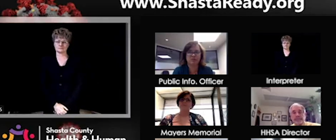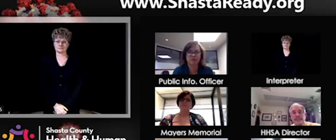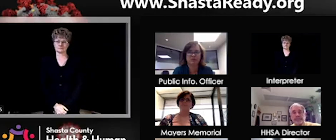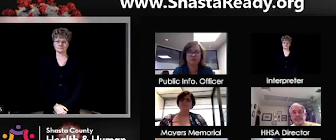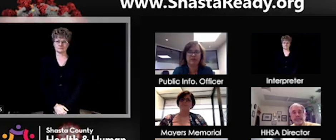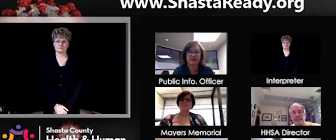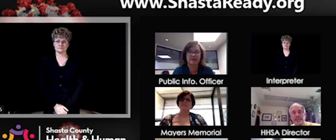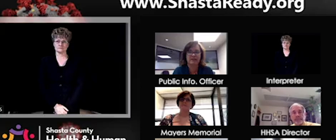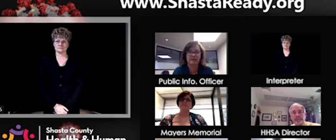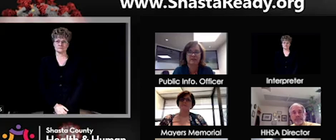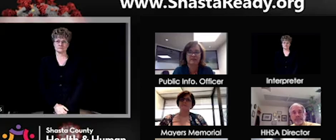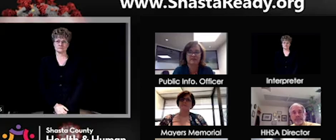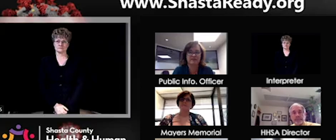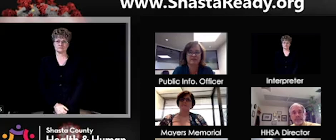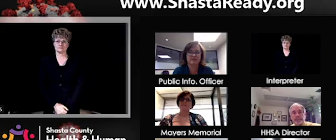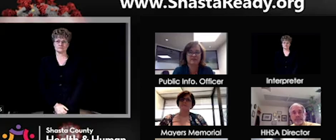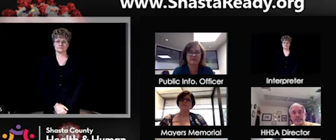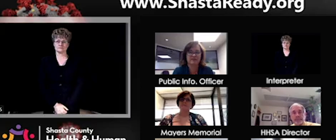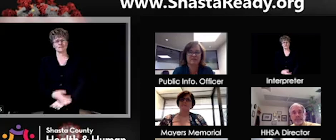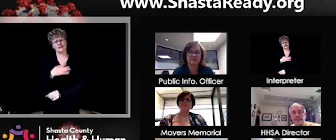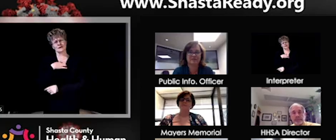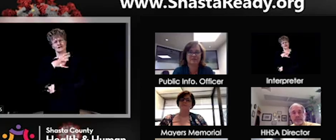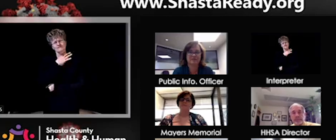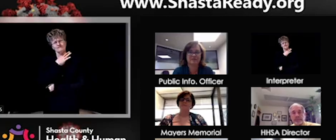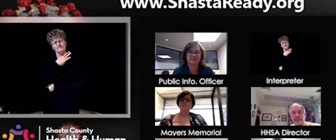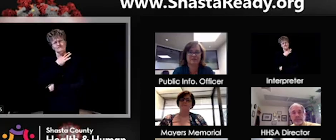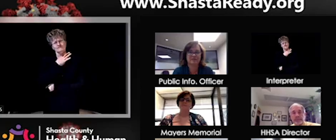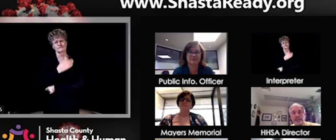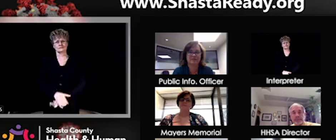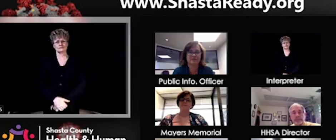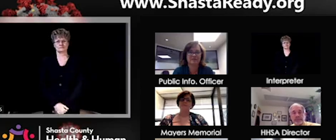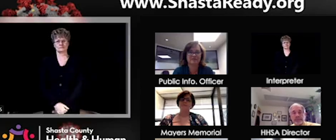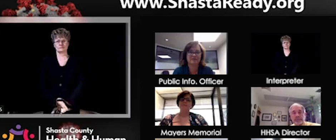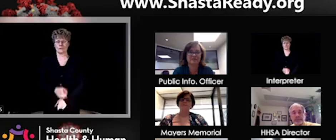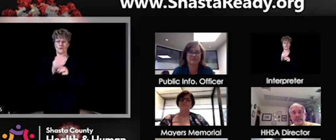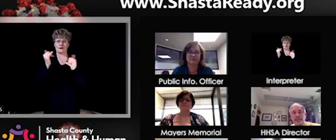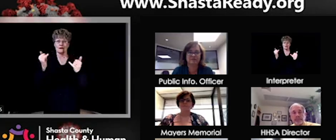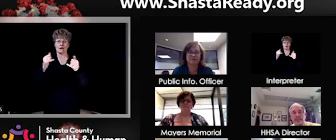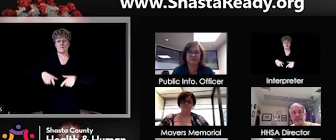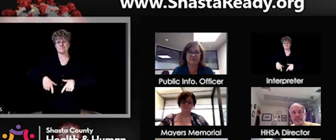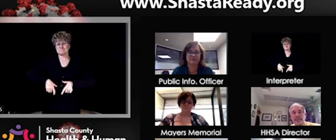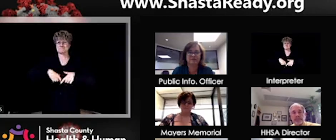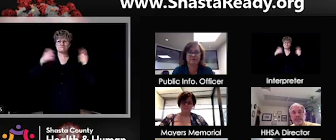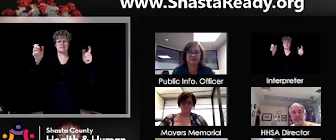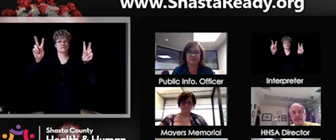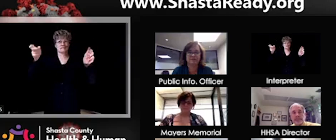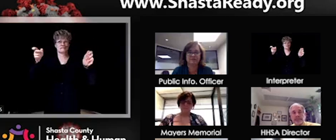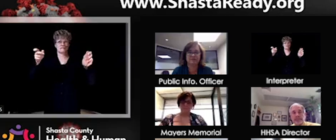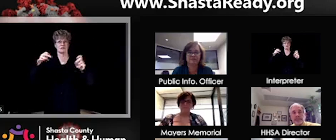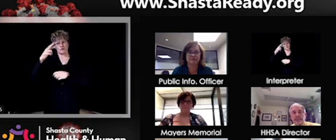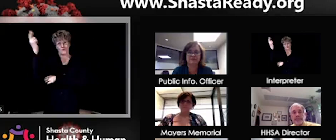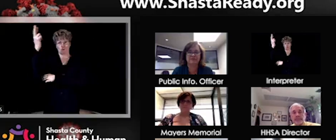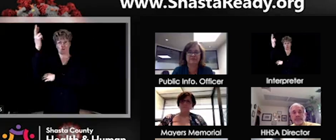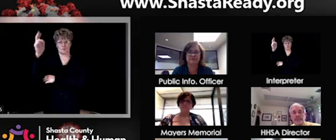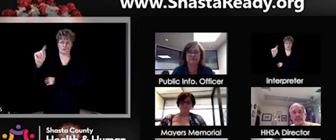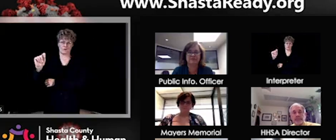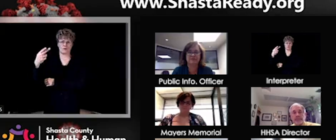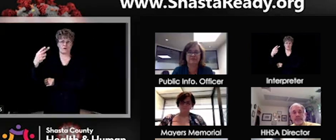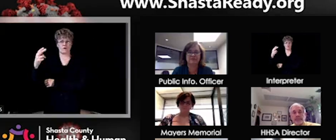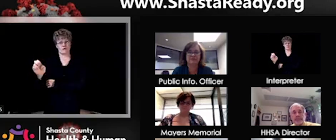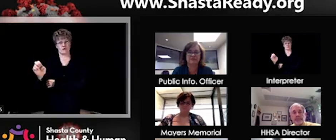And just curious, guess, because it is a big, big topic, the rodeo. Did you,